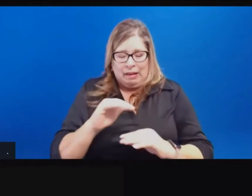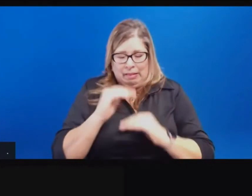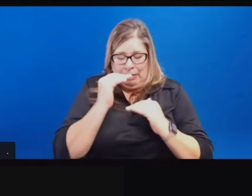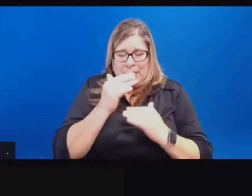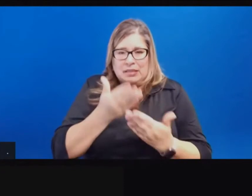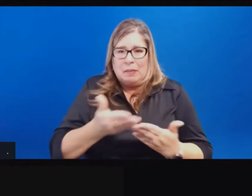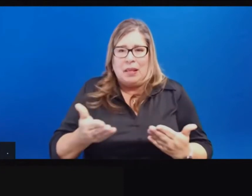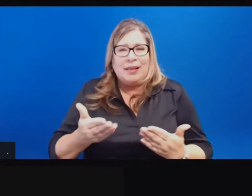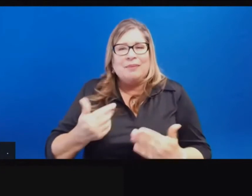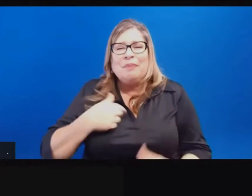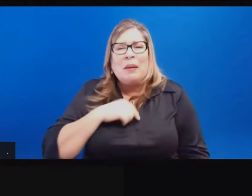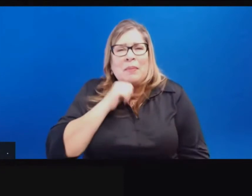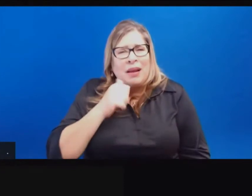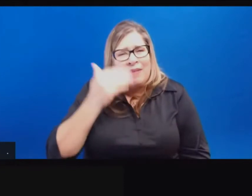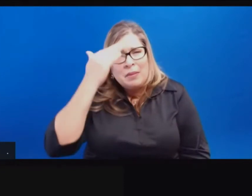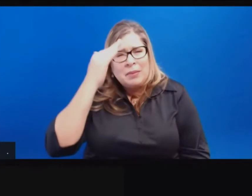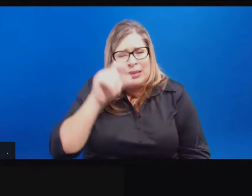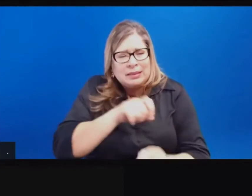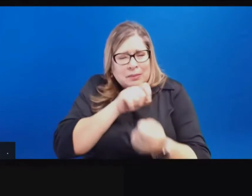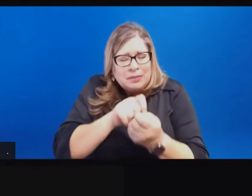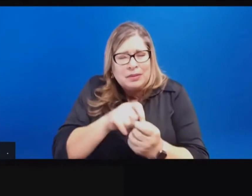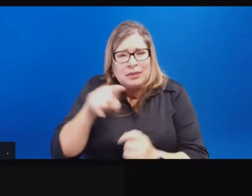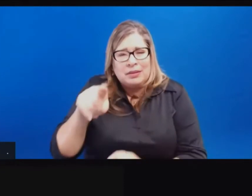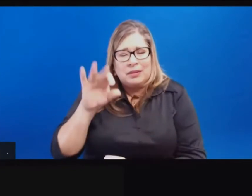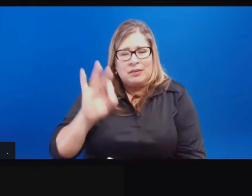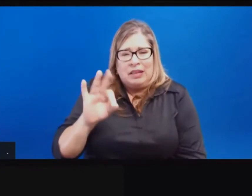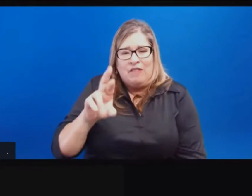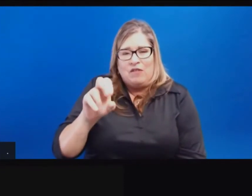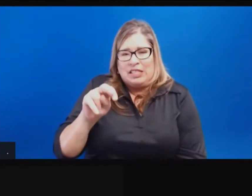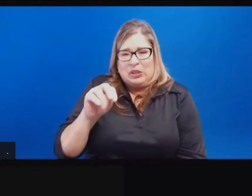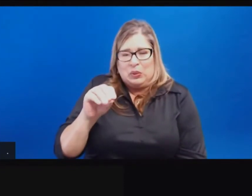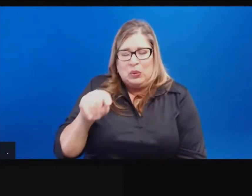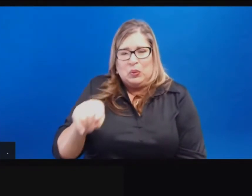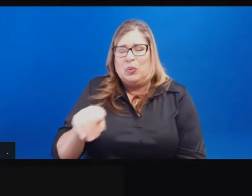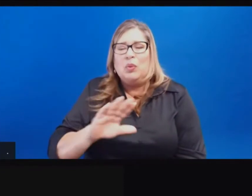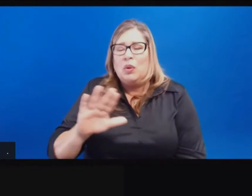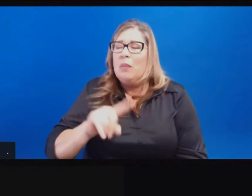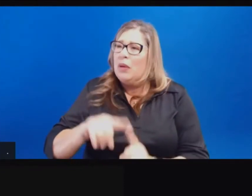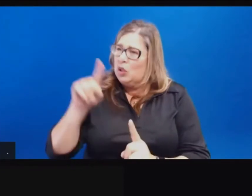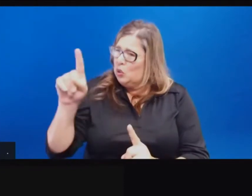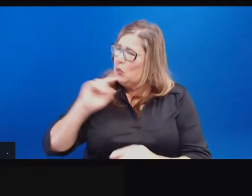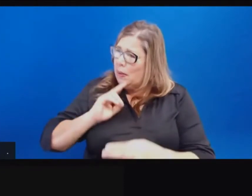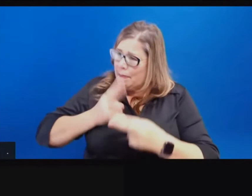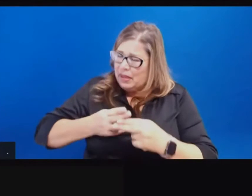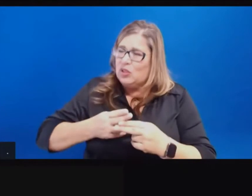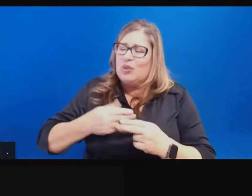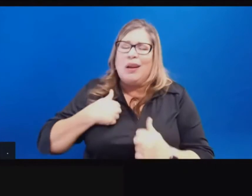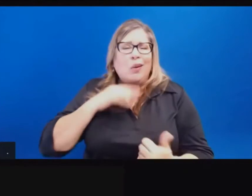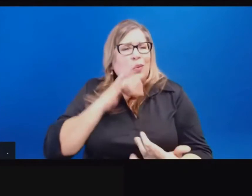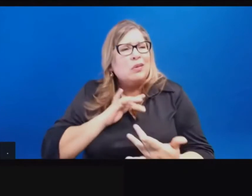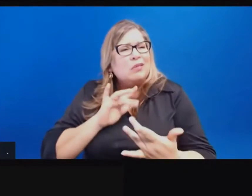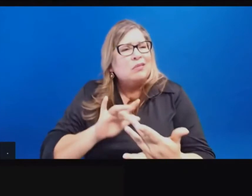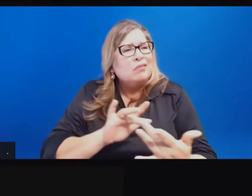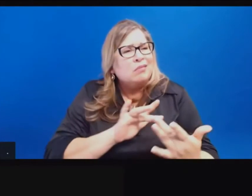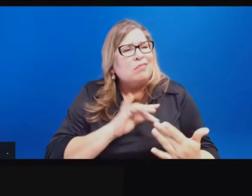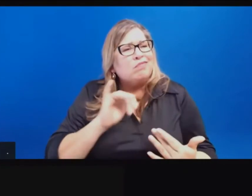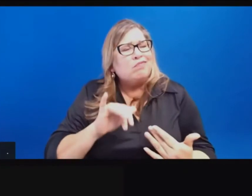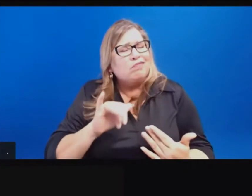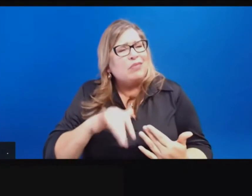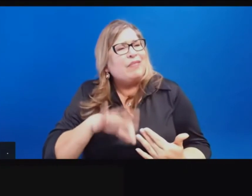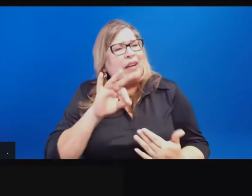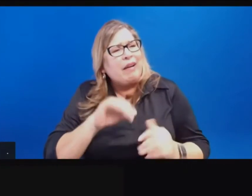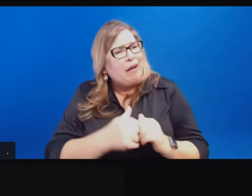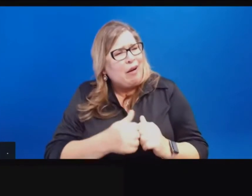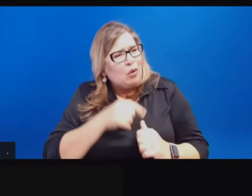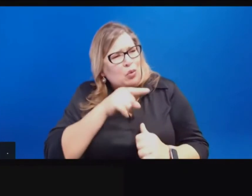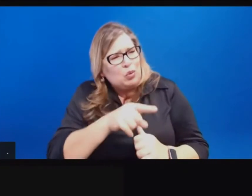of Fresno County specific situation, but definitely because you have highlighted that, we'll definitely reach out to them to work on how